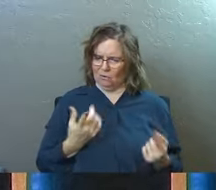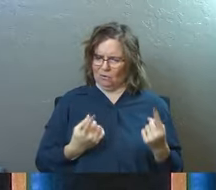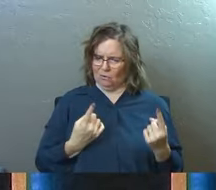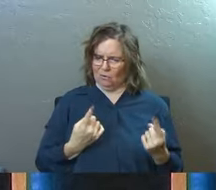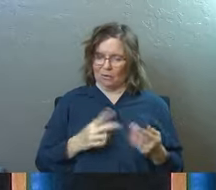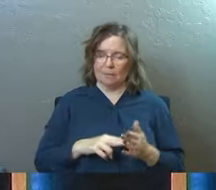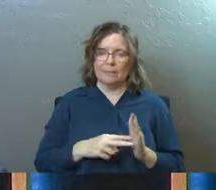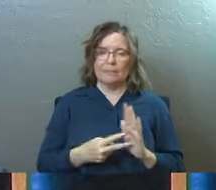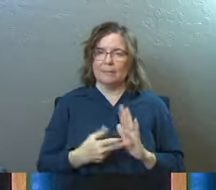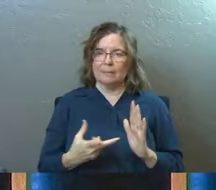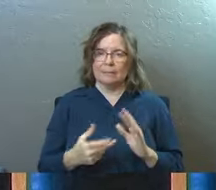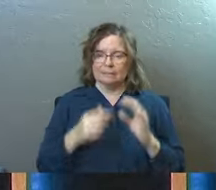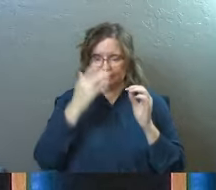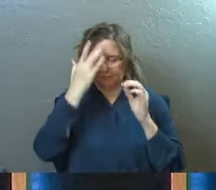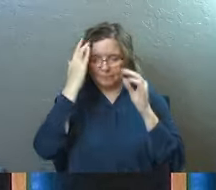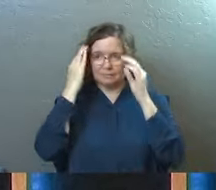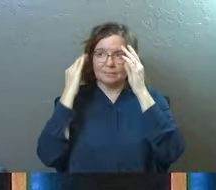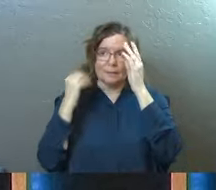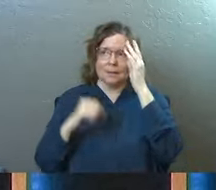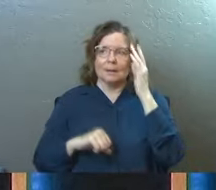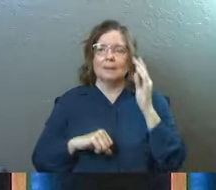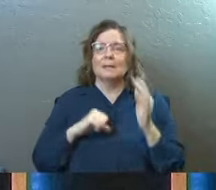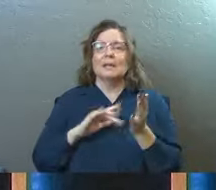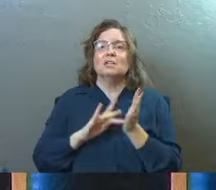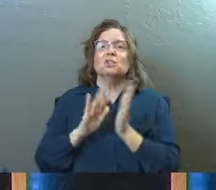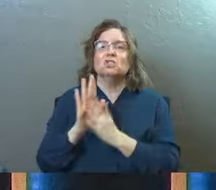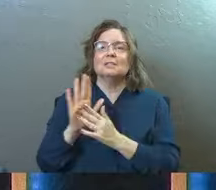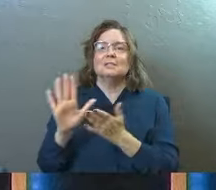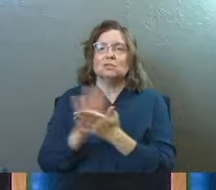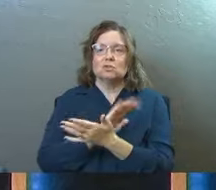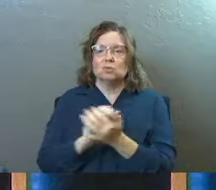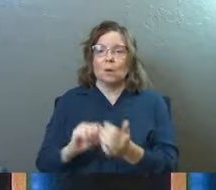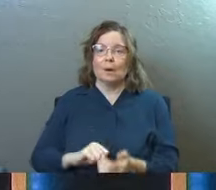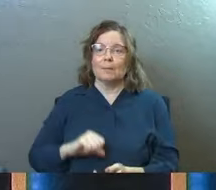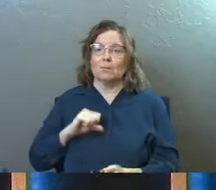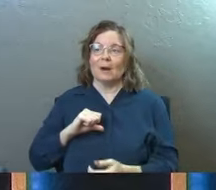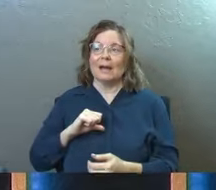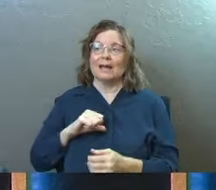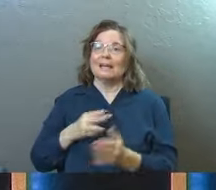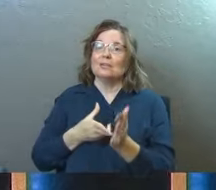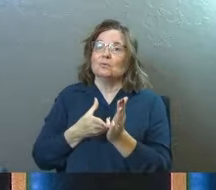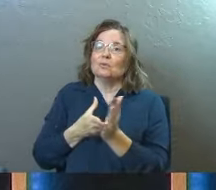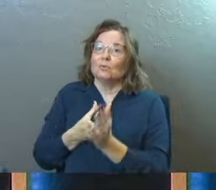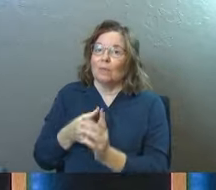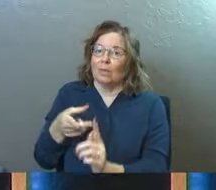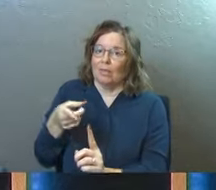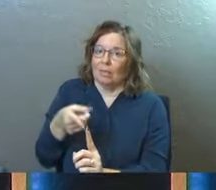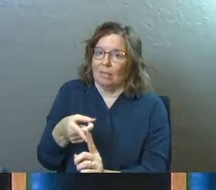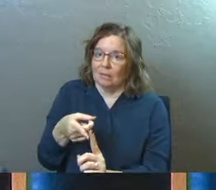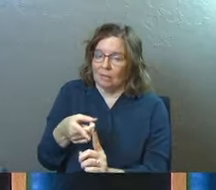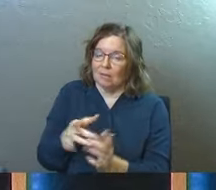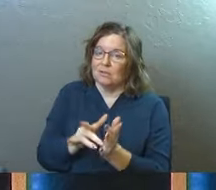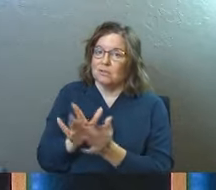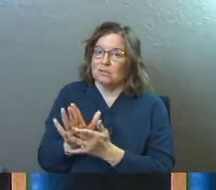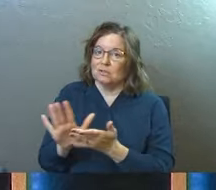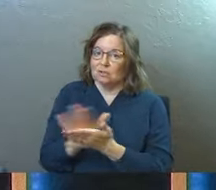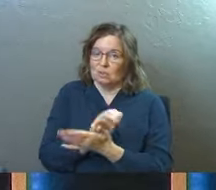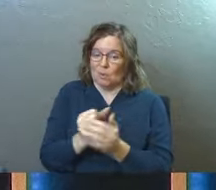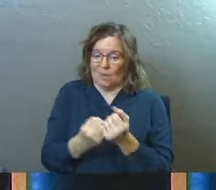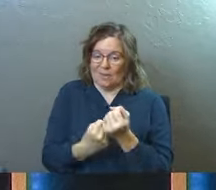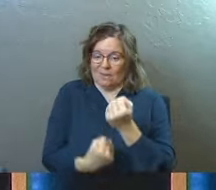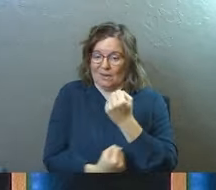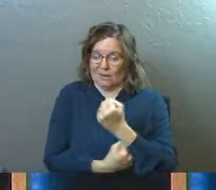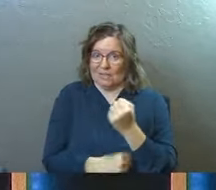Pride is gone. Pride is gone. Jesus destroyed pride in truth. Jesus destroyed the very